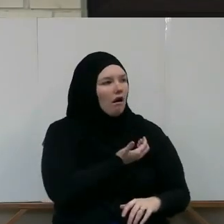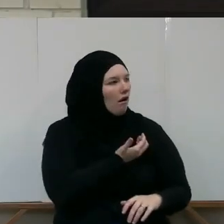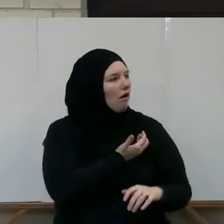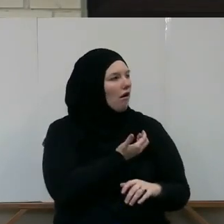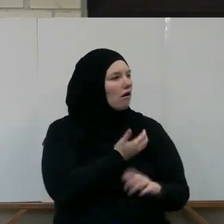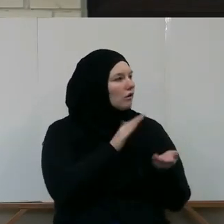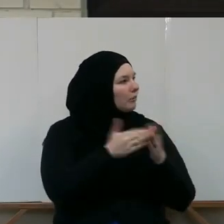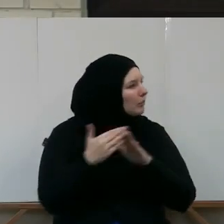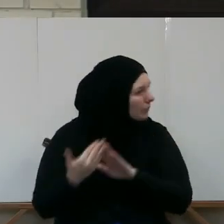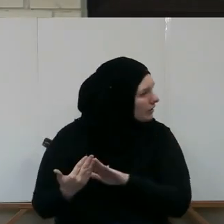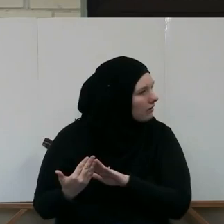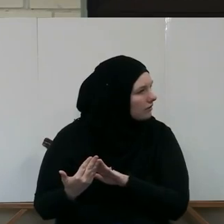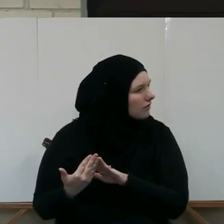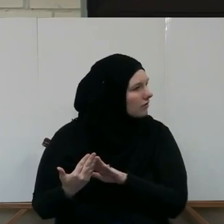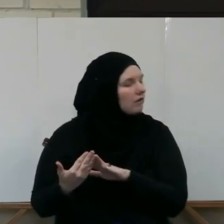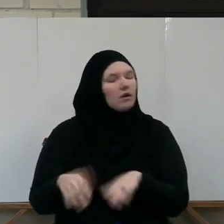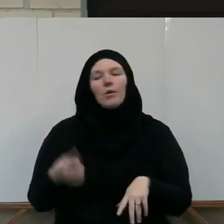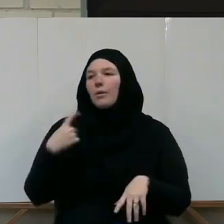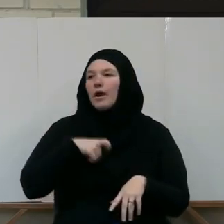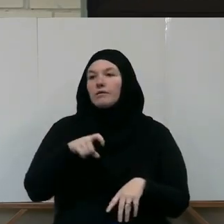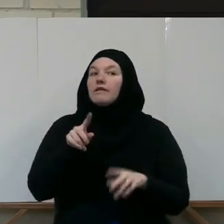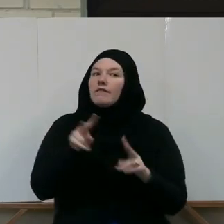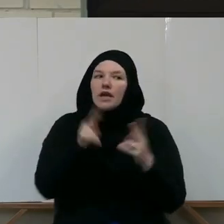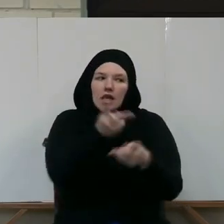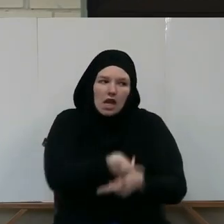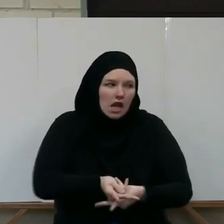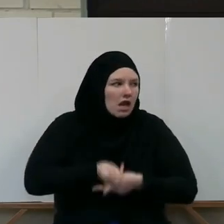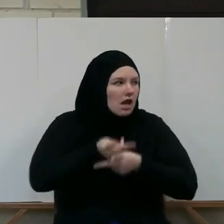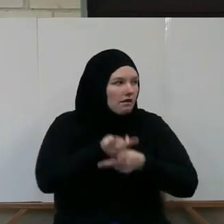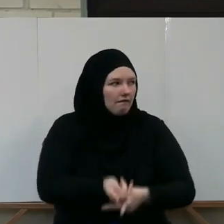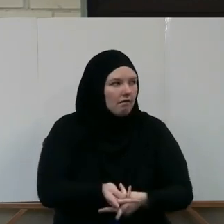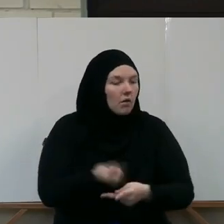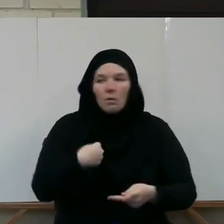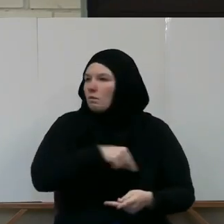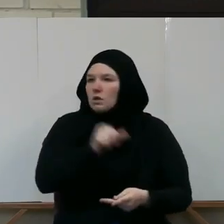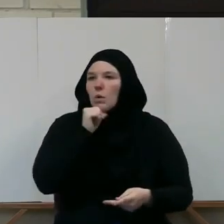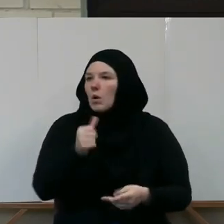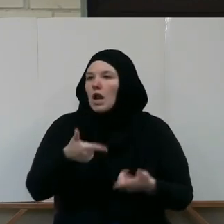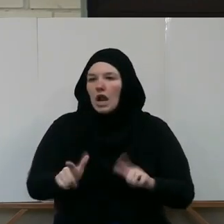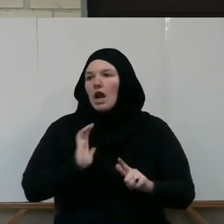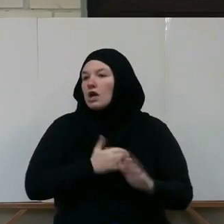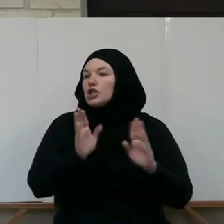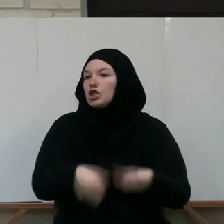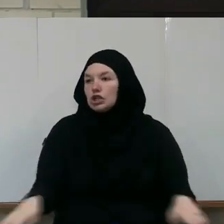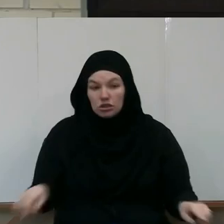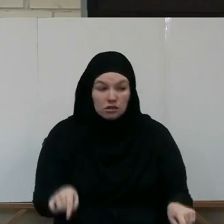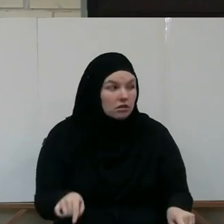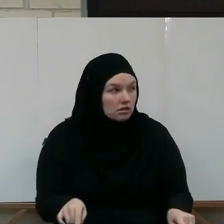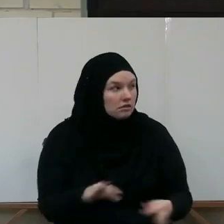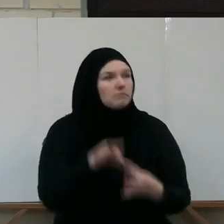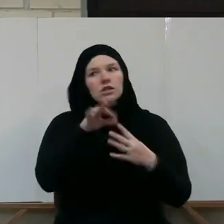our community. And we have to be extremely careful that we do not let our children, in particular,